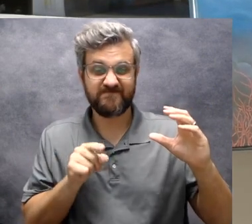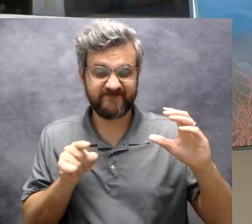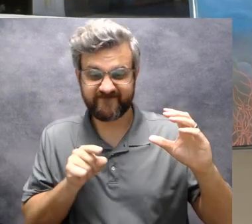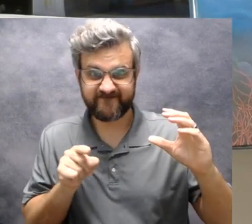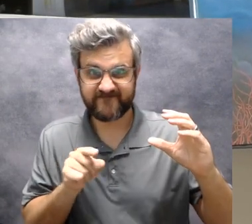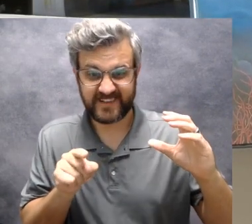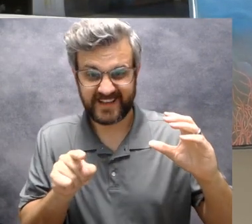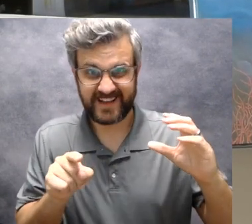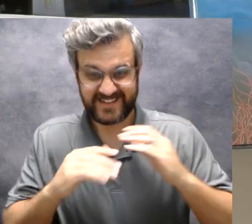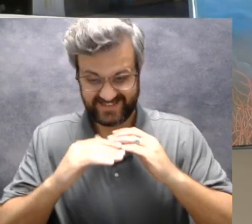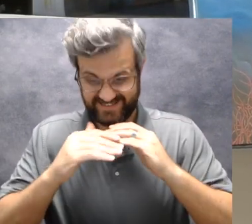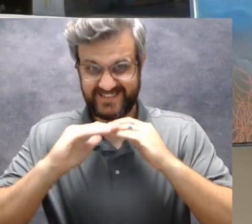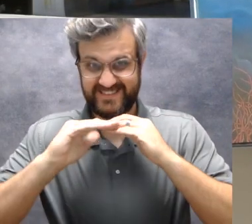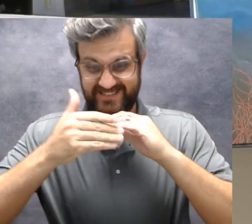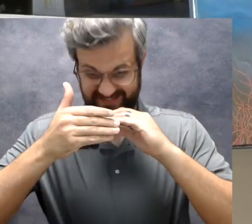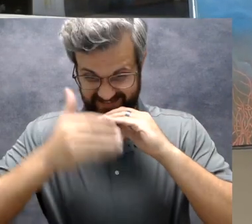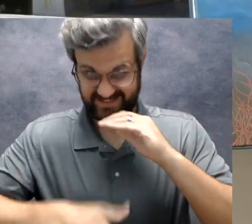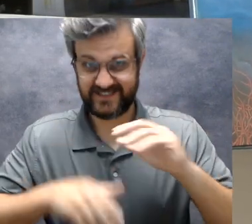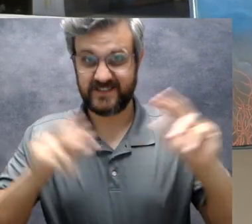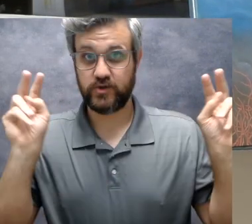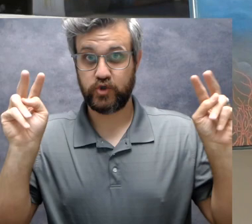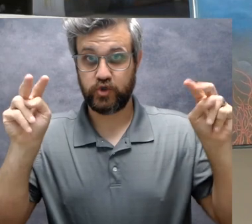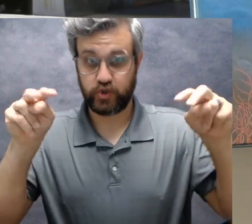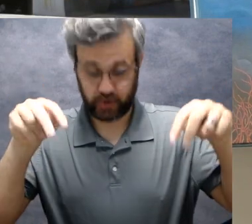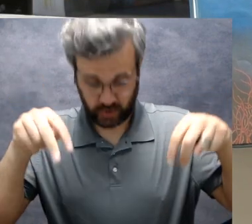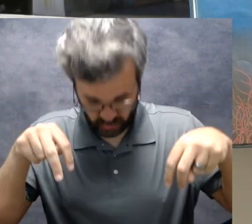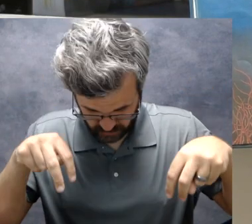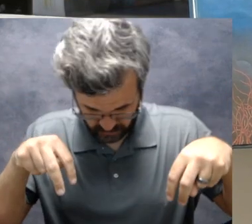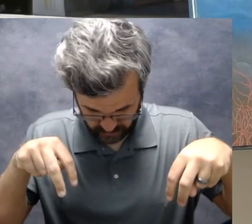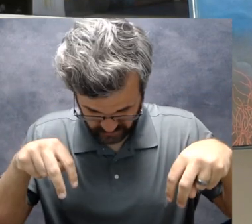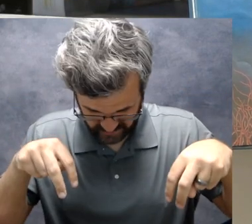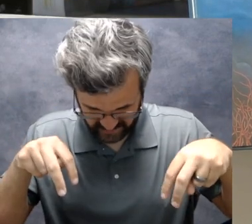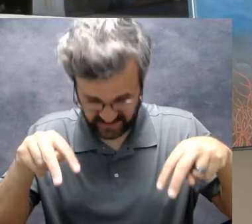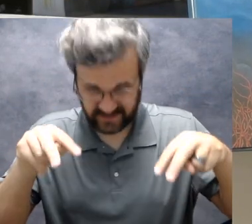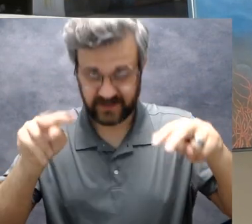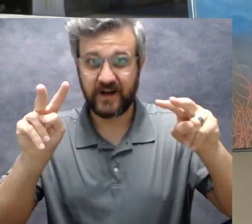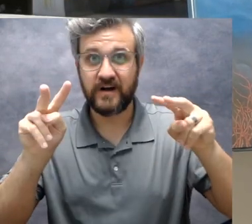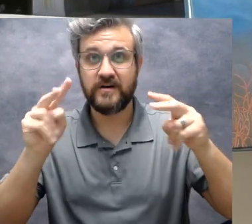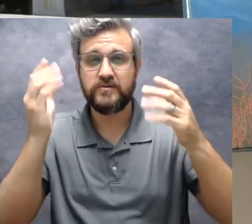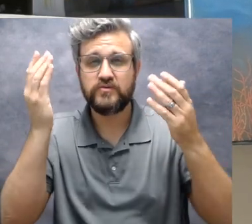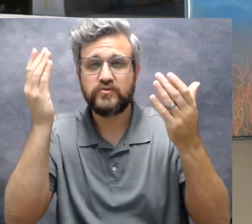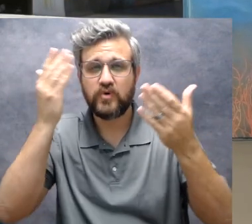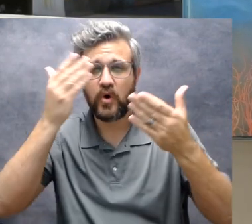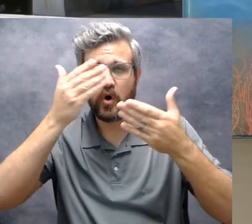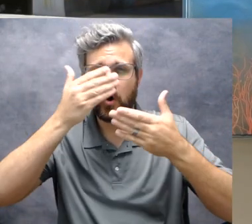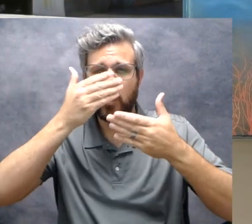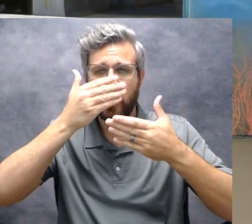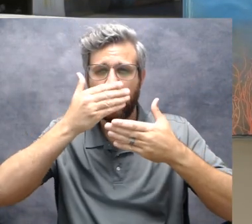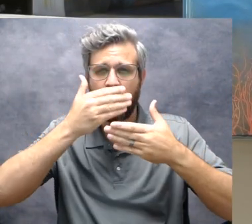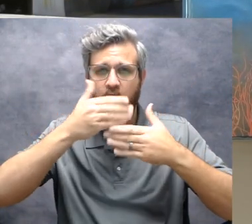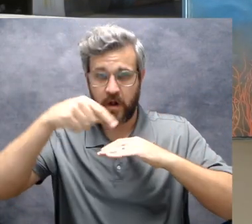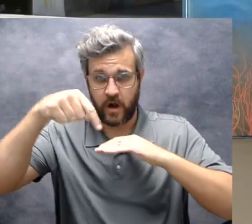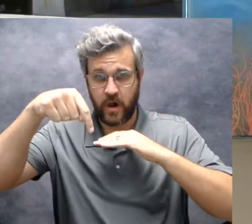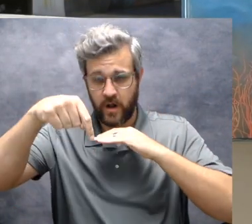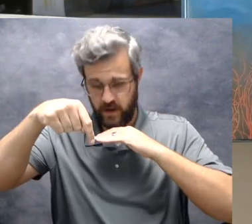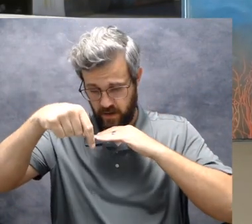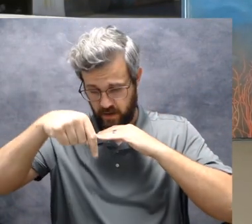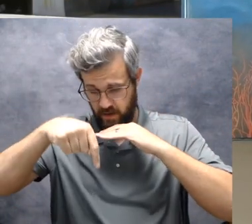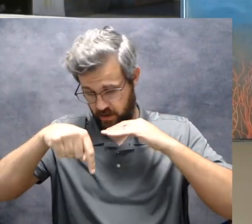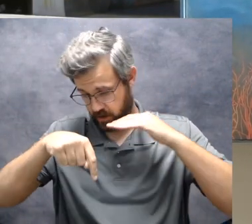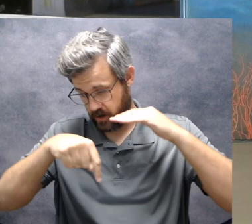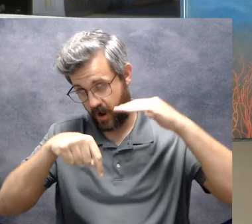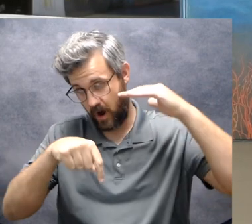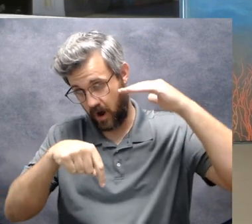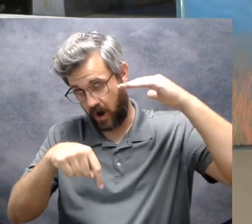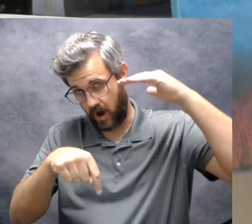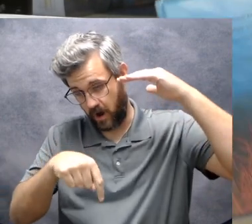went right up to the edge and looked over. It was dark in there. The Big Deep was down,